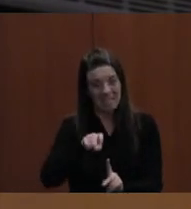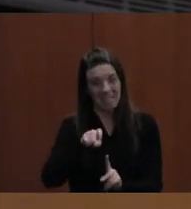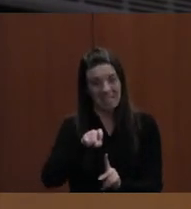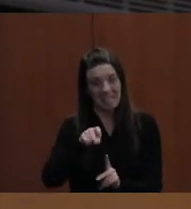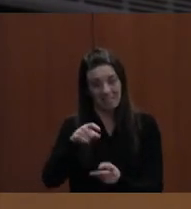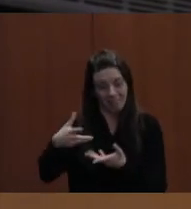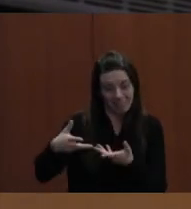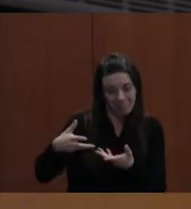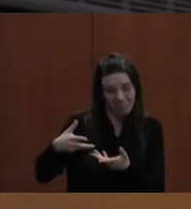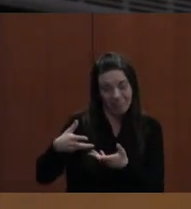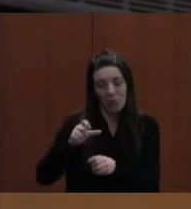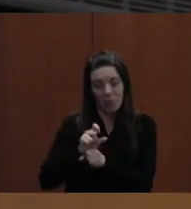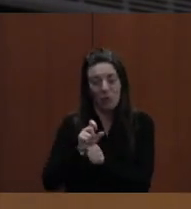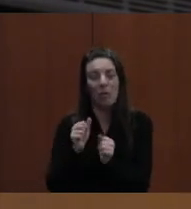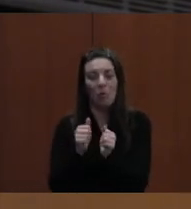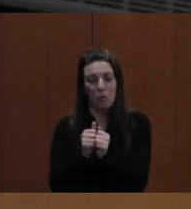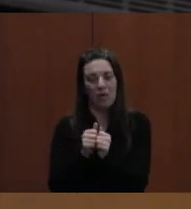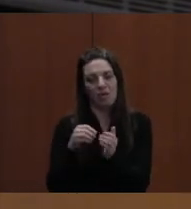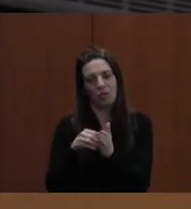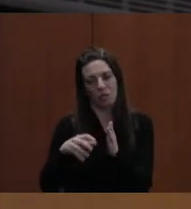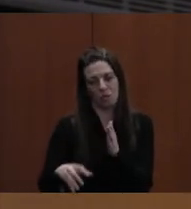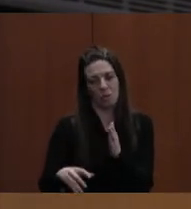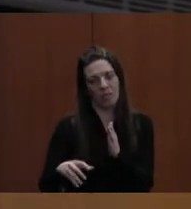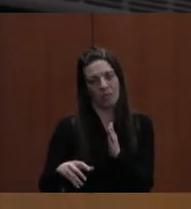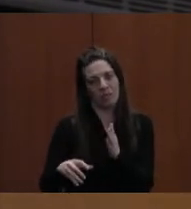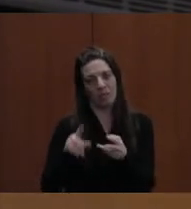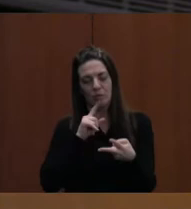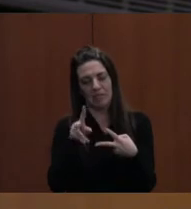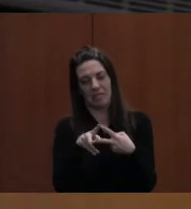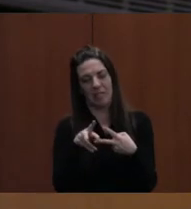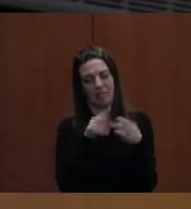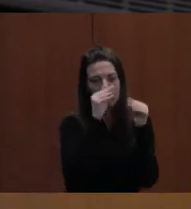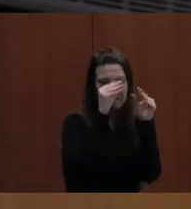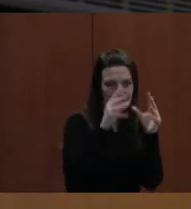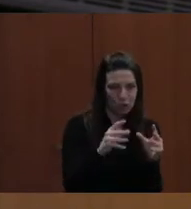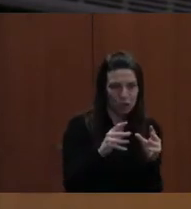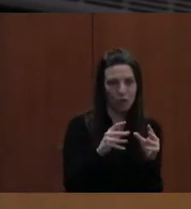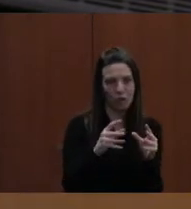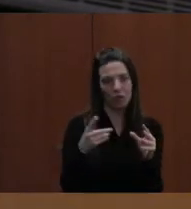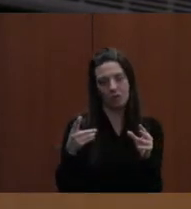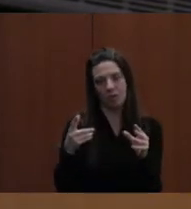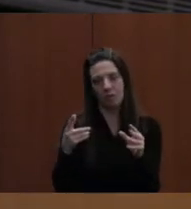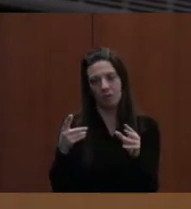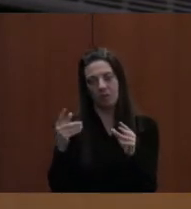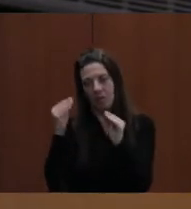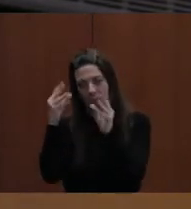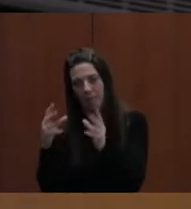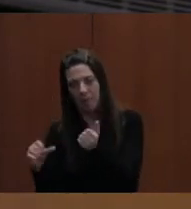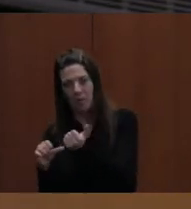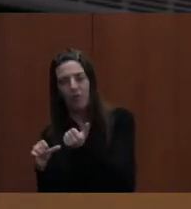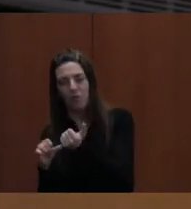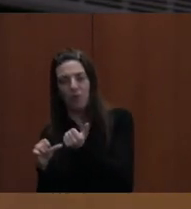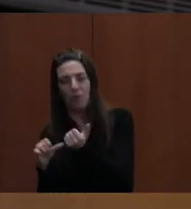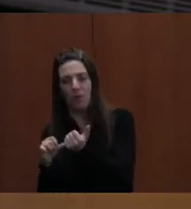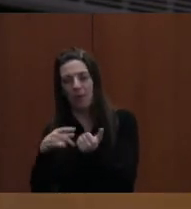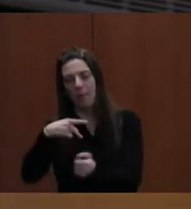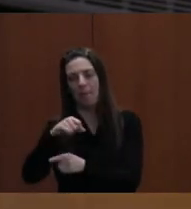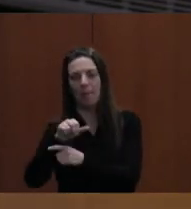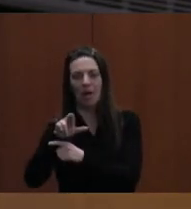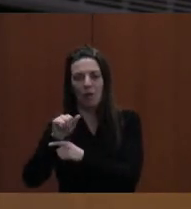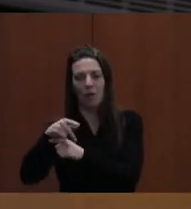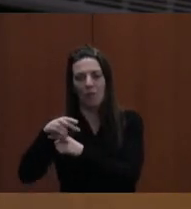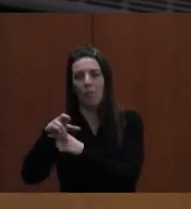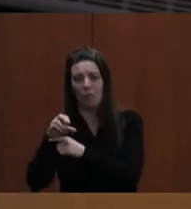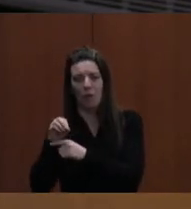day long is a teacher and a parapro. And I think just for me not being a teacher and looking at from the outside